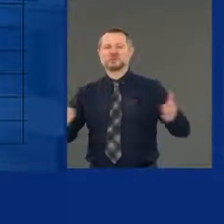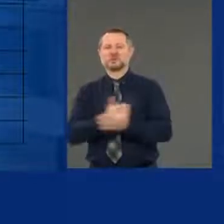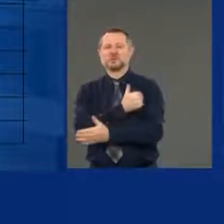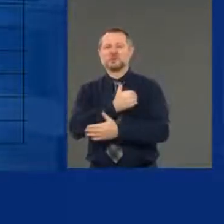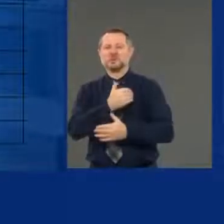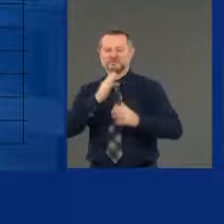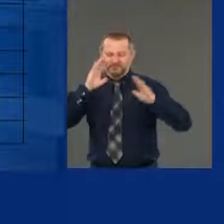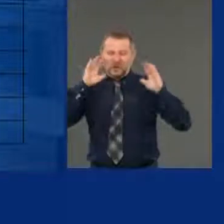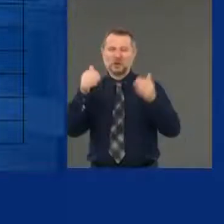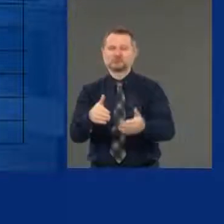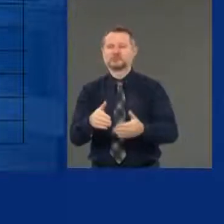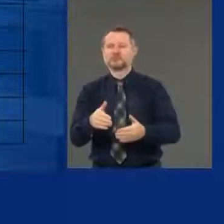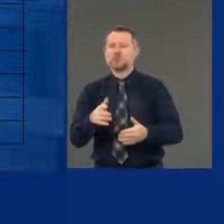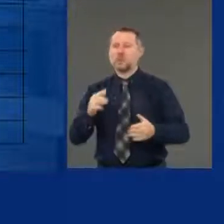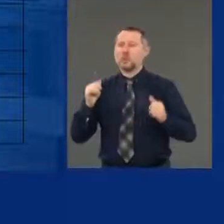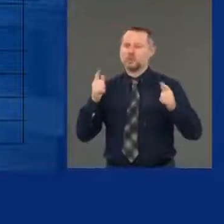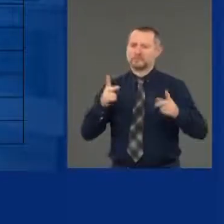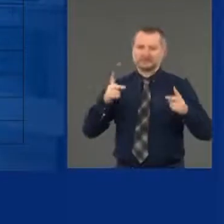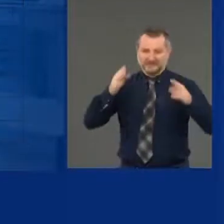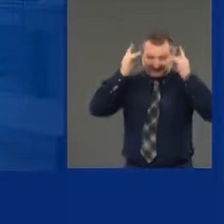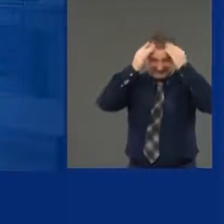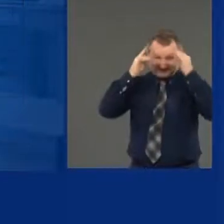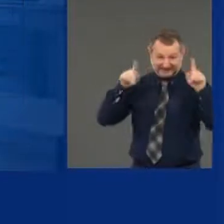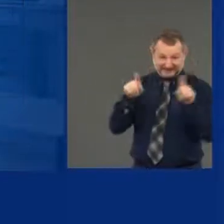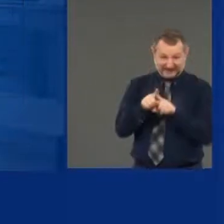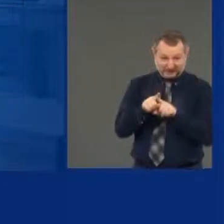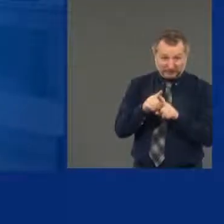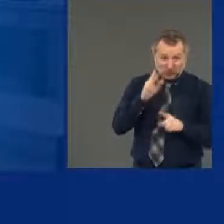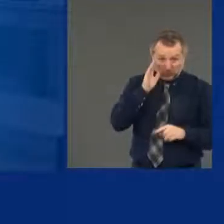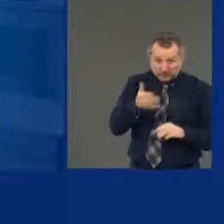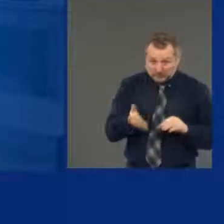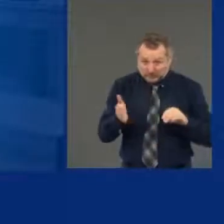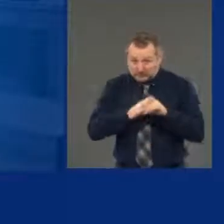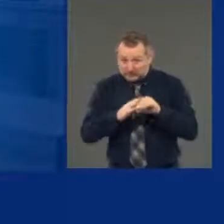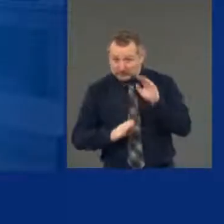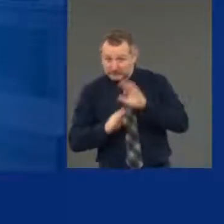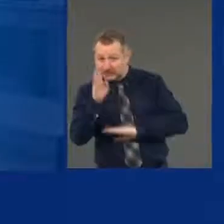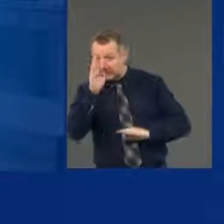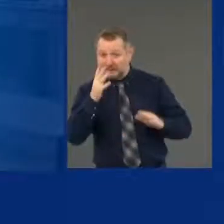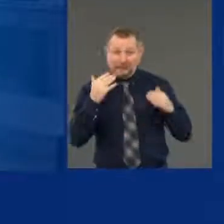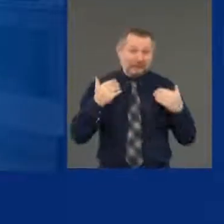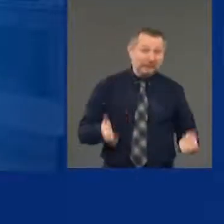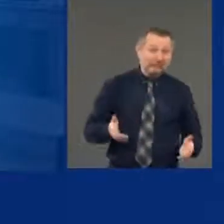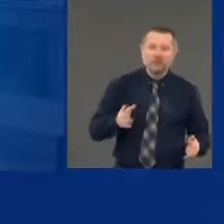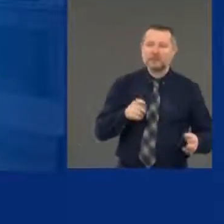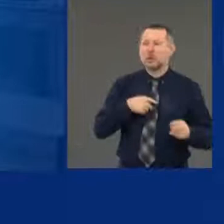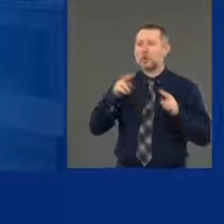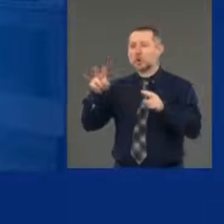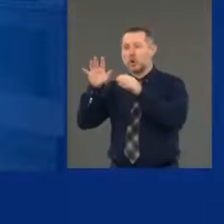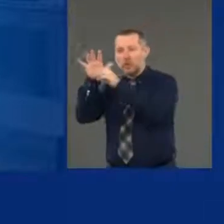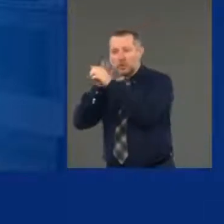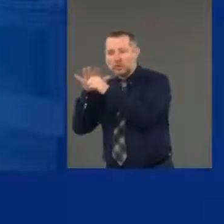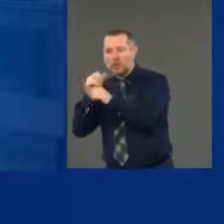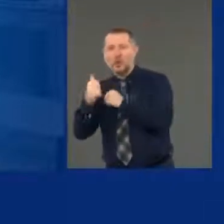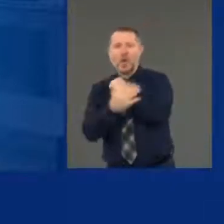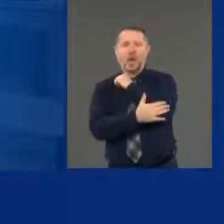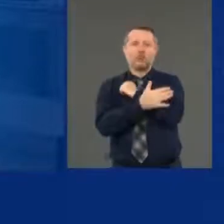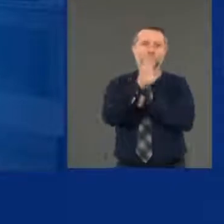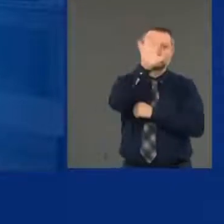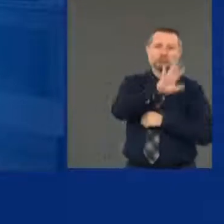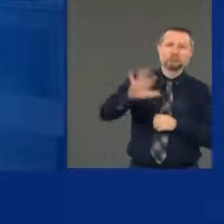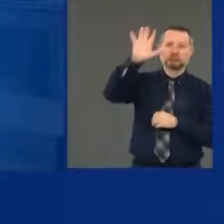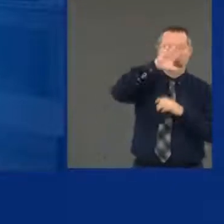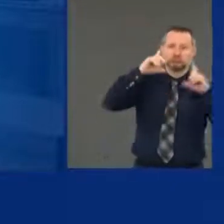concerned about the same thing. Is there an increase in spikes? And this is going to do it. You can look at it by region and by county. And these are the numbers